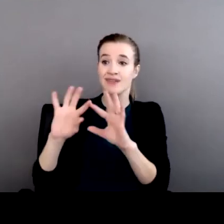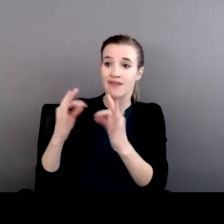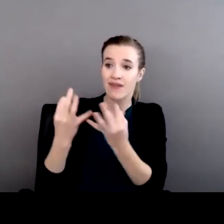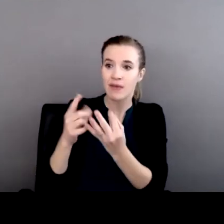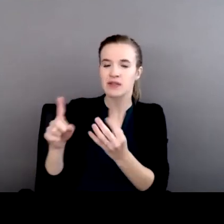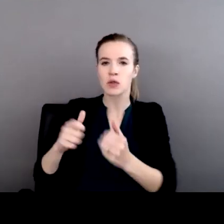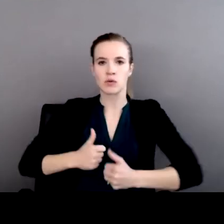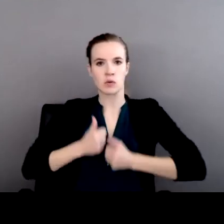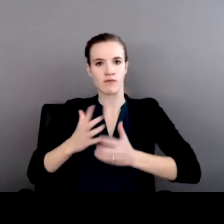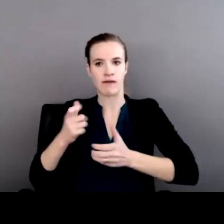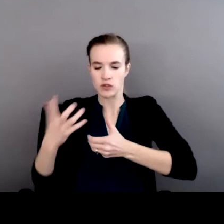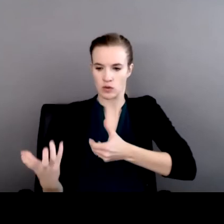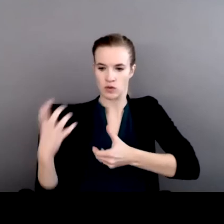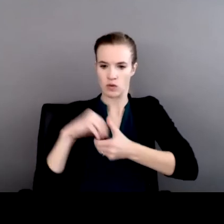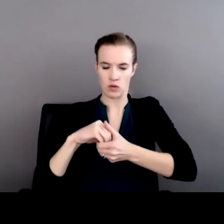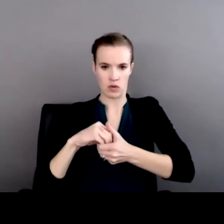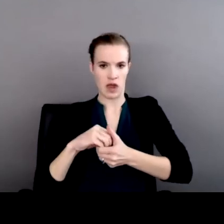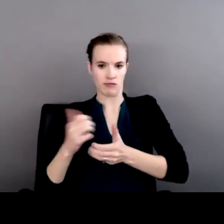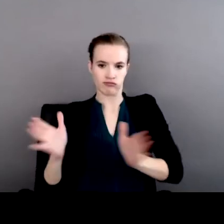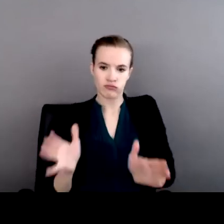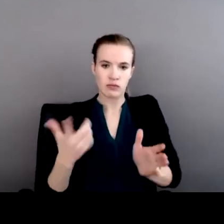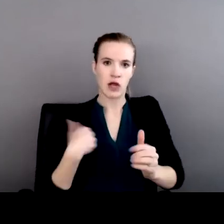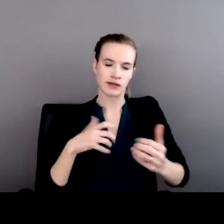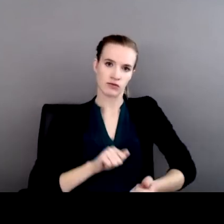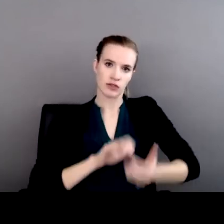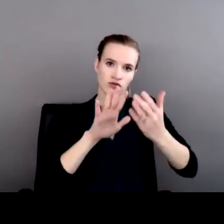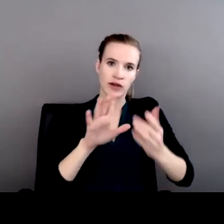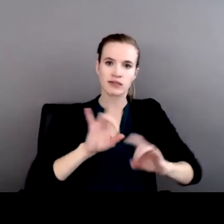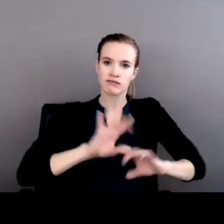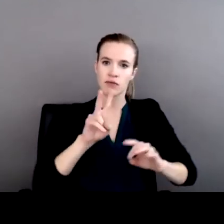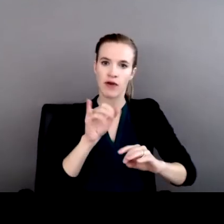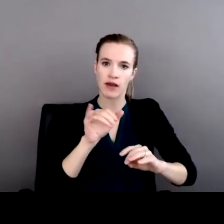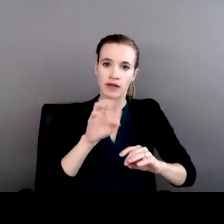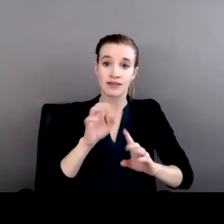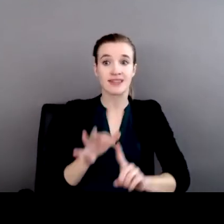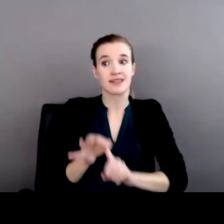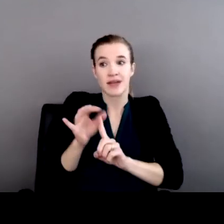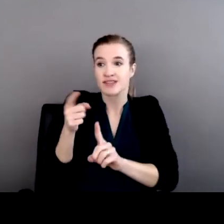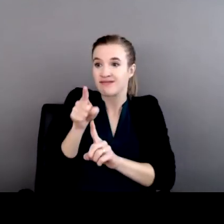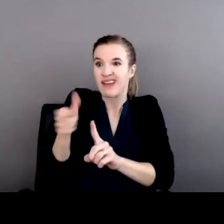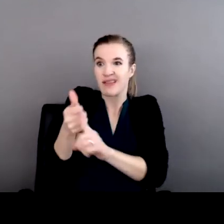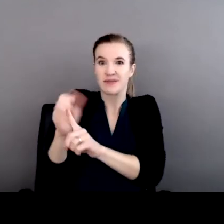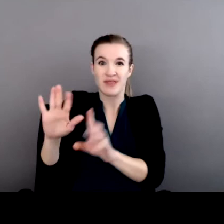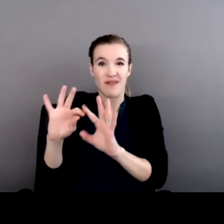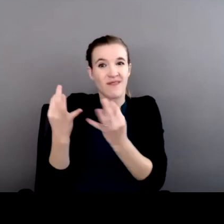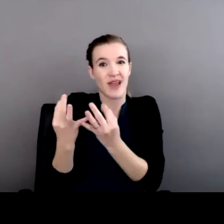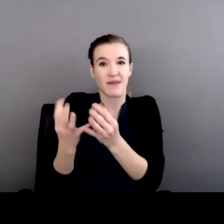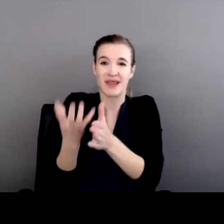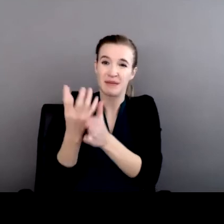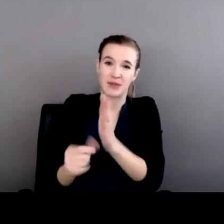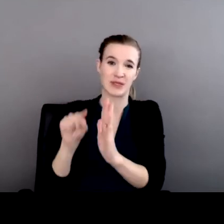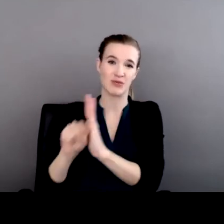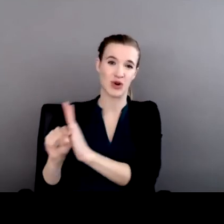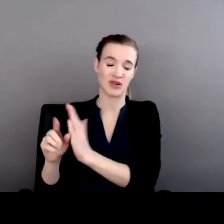to address violence in Indian country along, especially when they have missing or murdered relatives. Without them, without their stories,